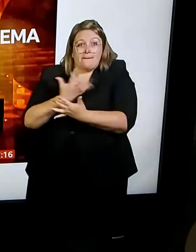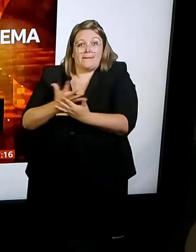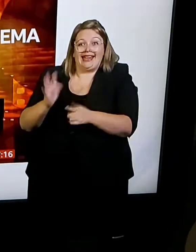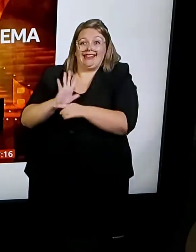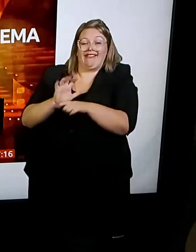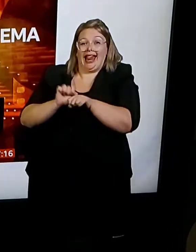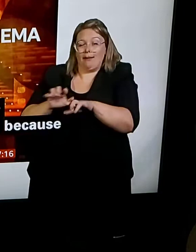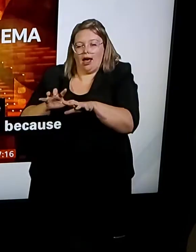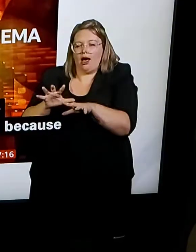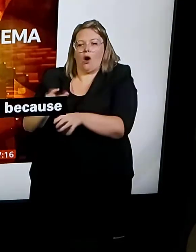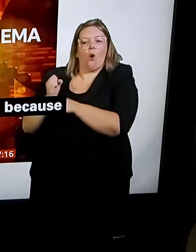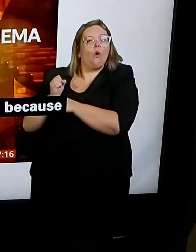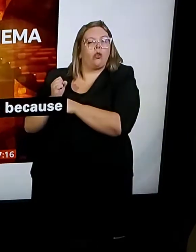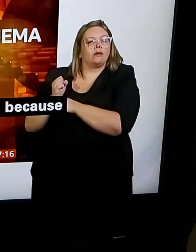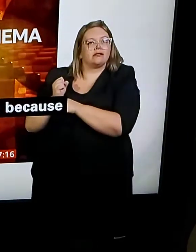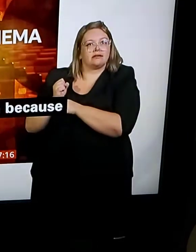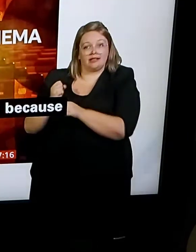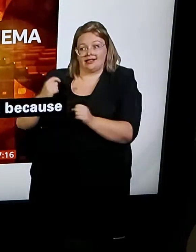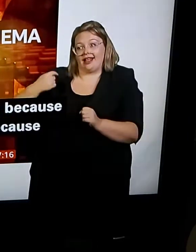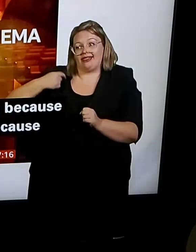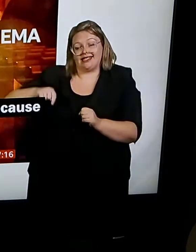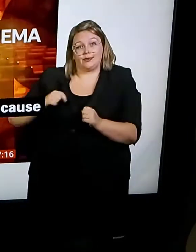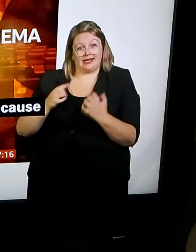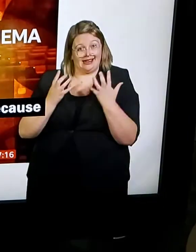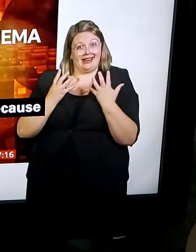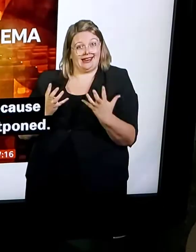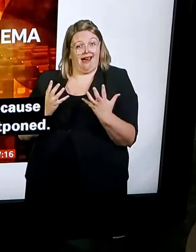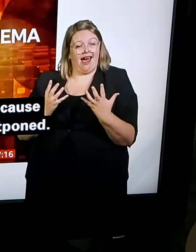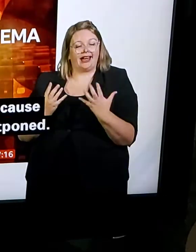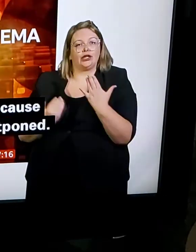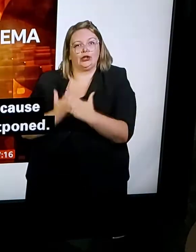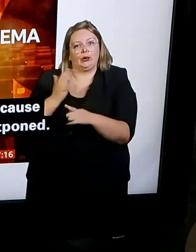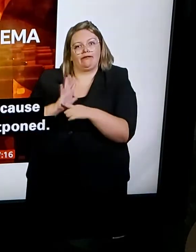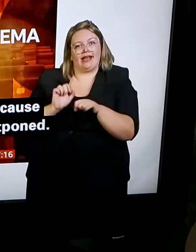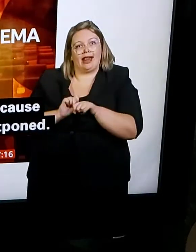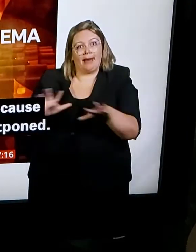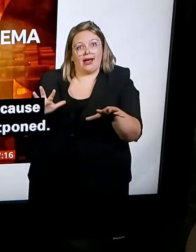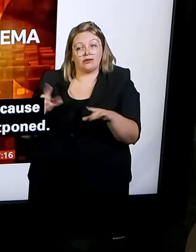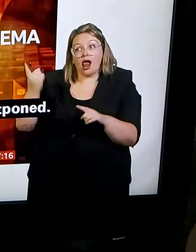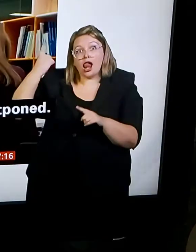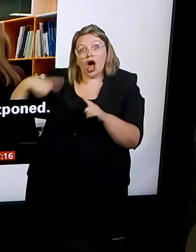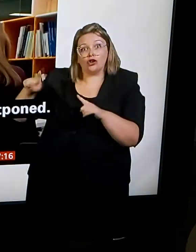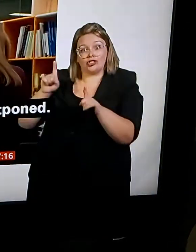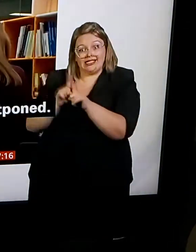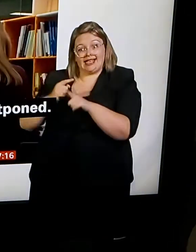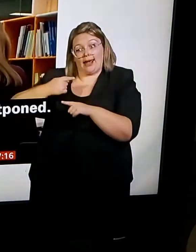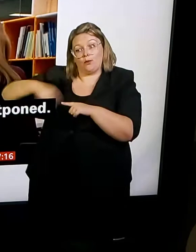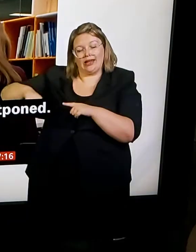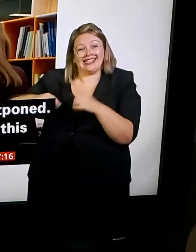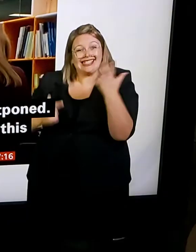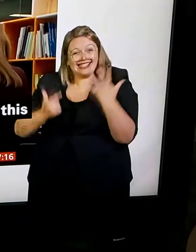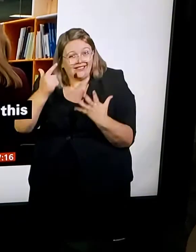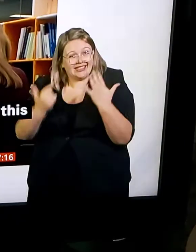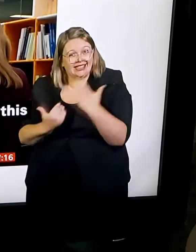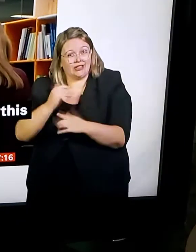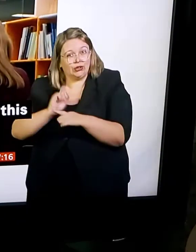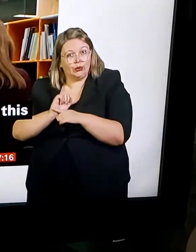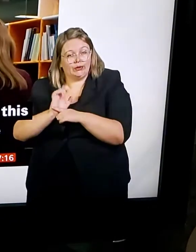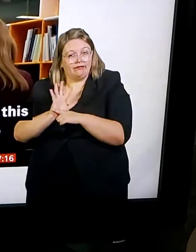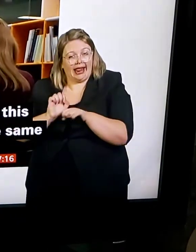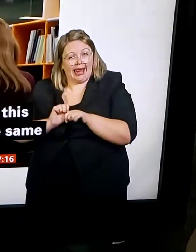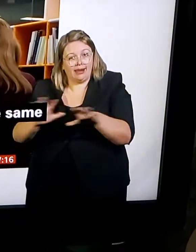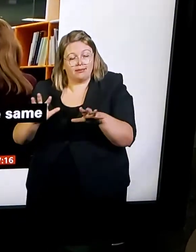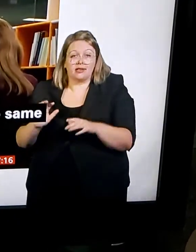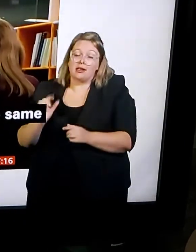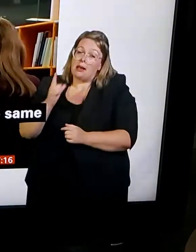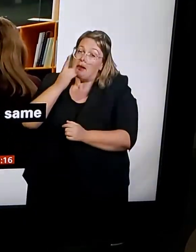to each community has, I think, completely changed the experience for the positive. I've met so many people through doing this.